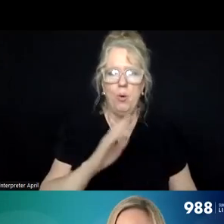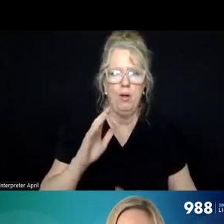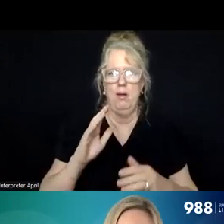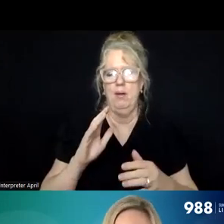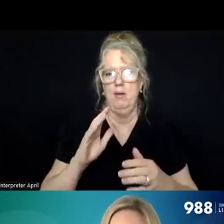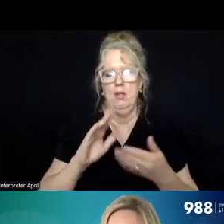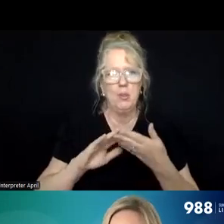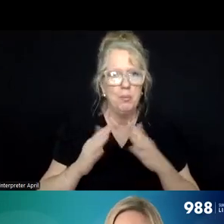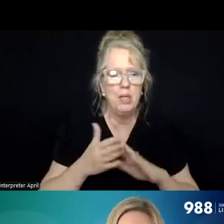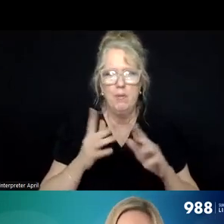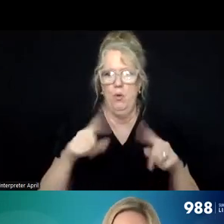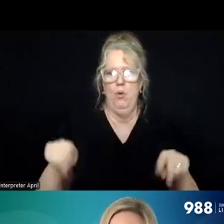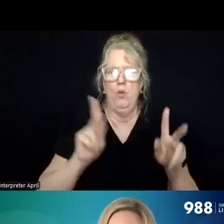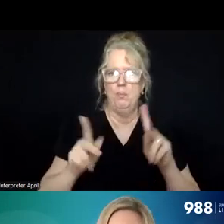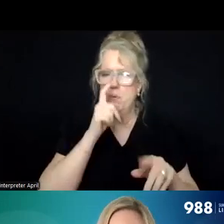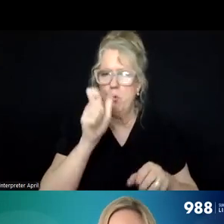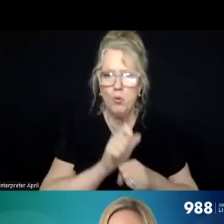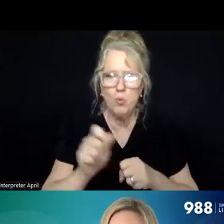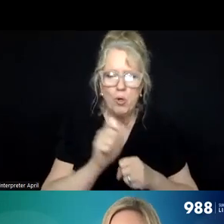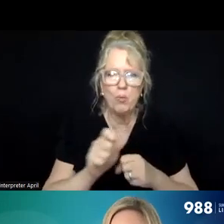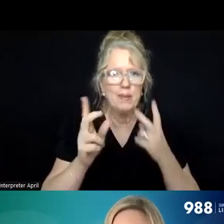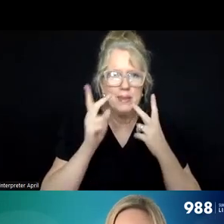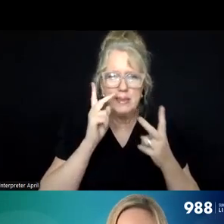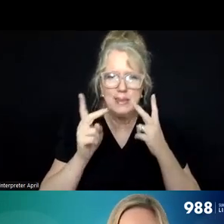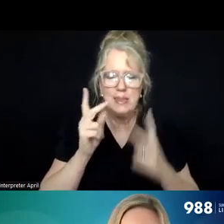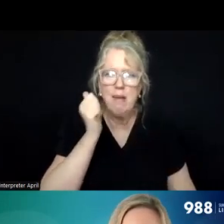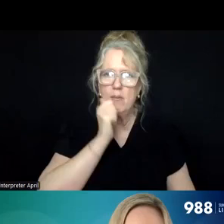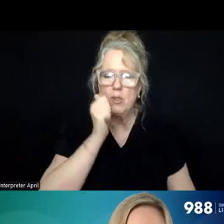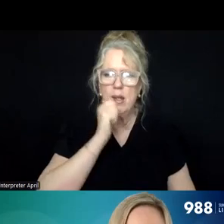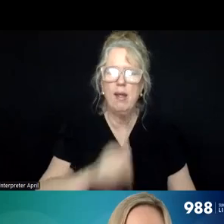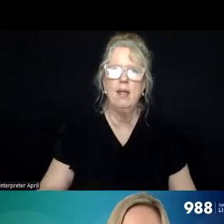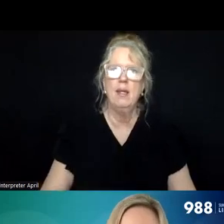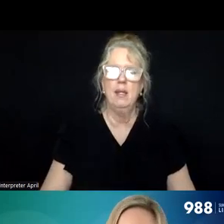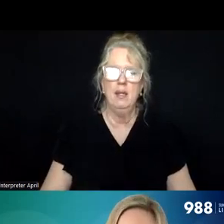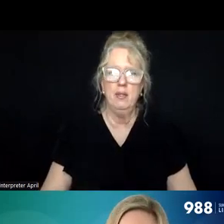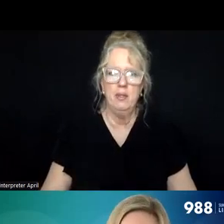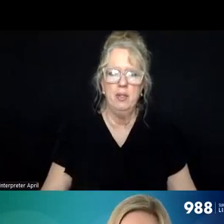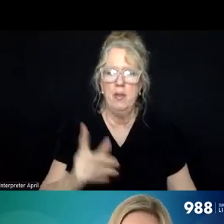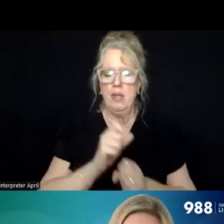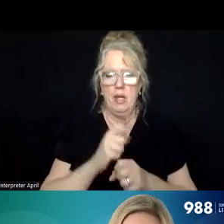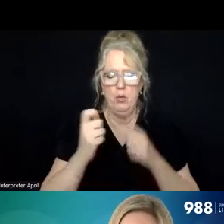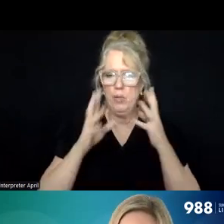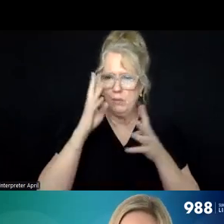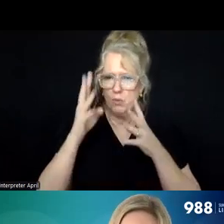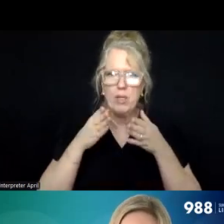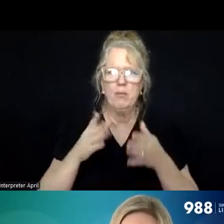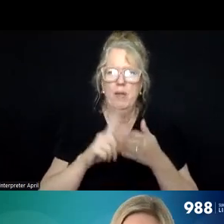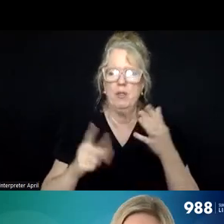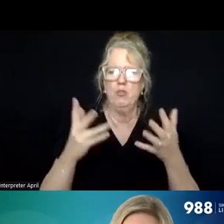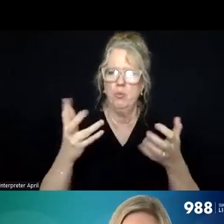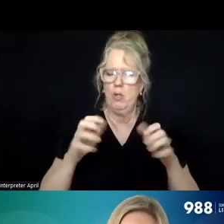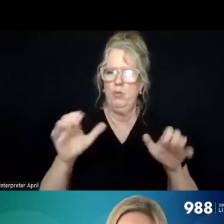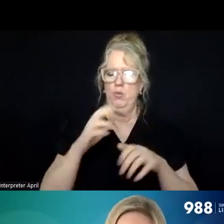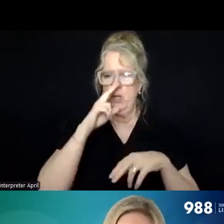with the people you work with or see every day and whatever, um, creative way you want to do it and whatever fun